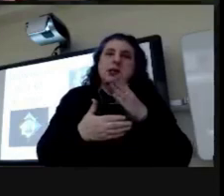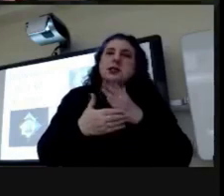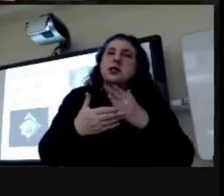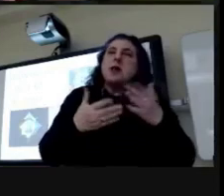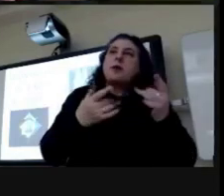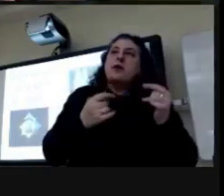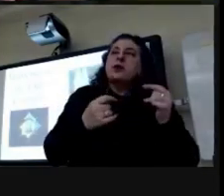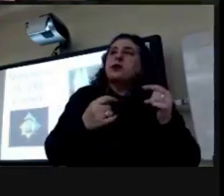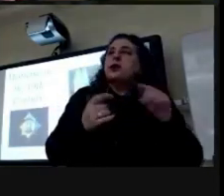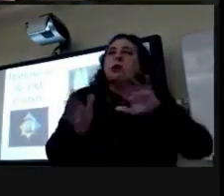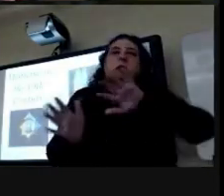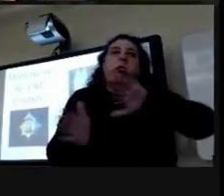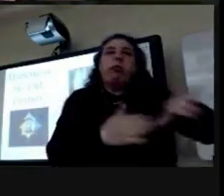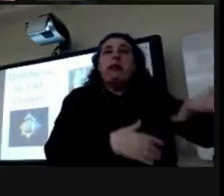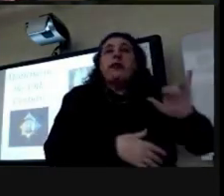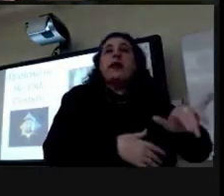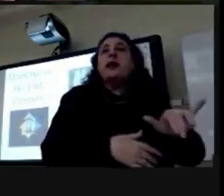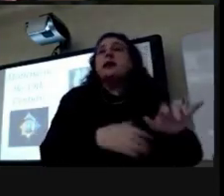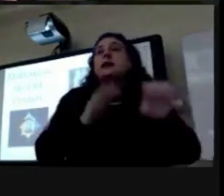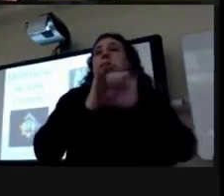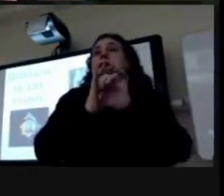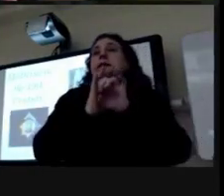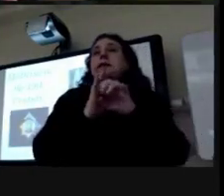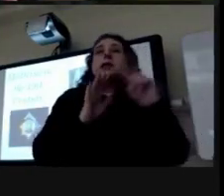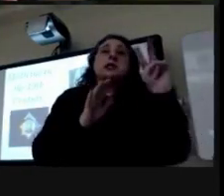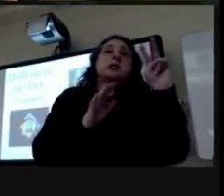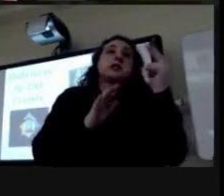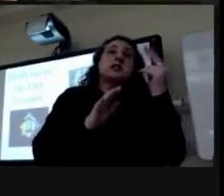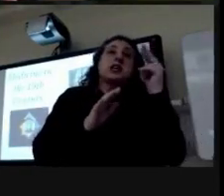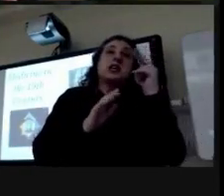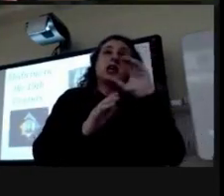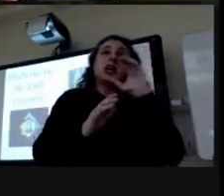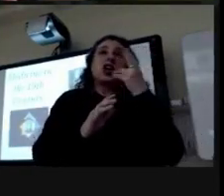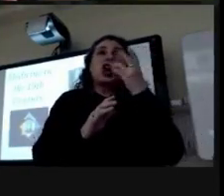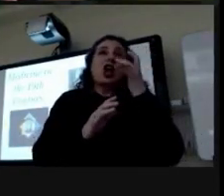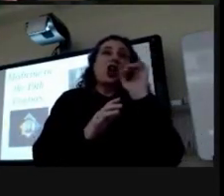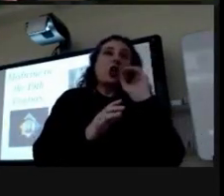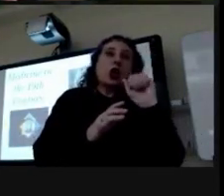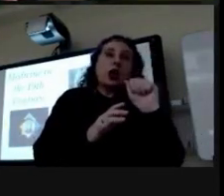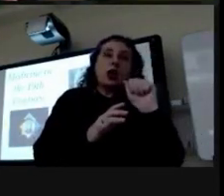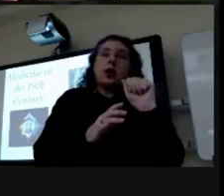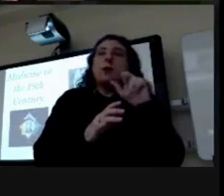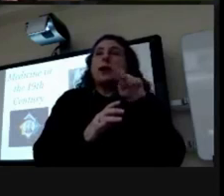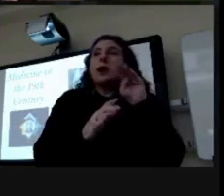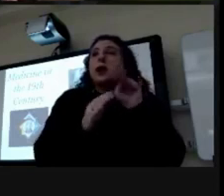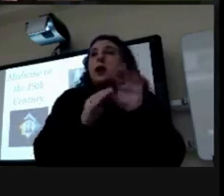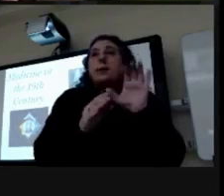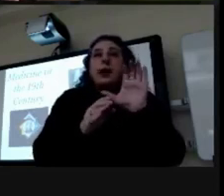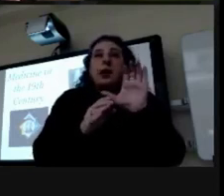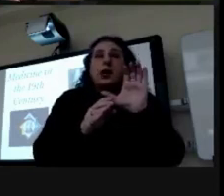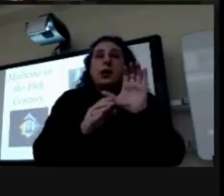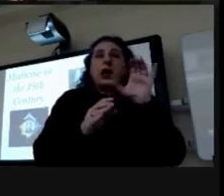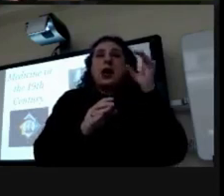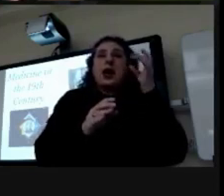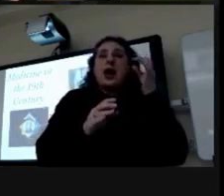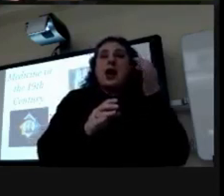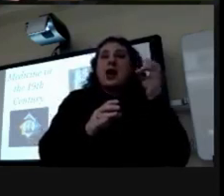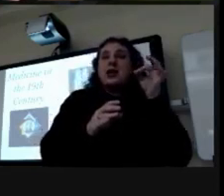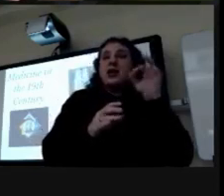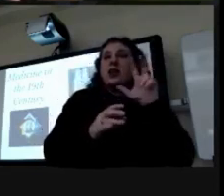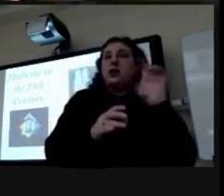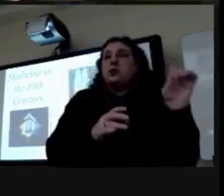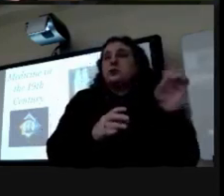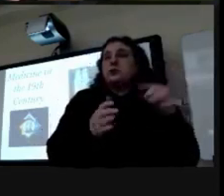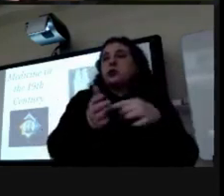and as an example of this during the second cholera pandemic in 1832 the springfield board of health requires citizens